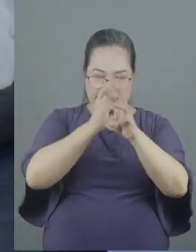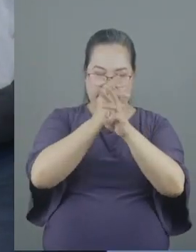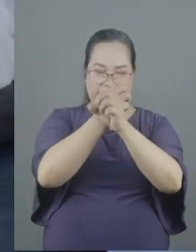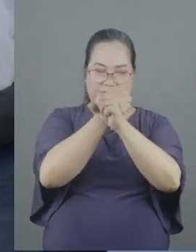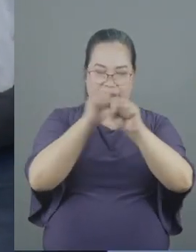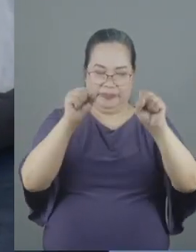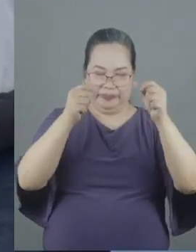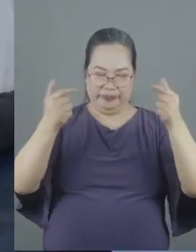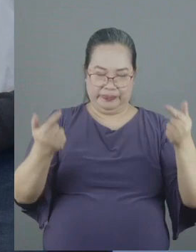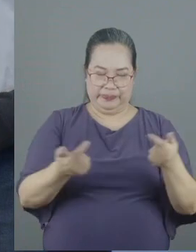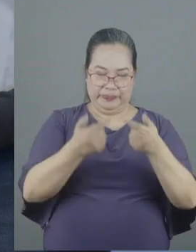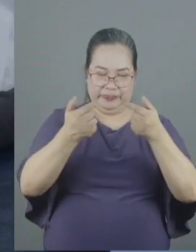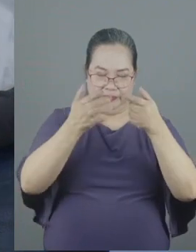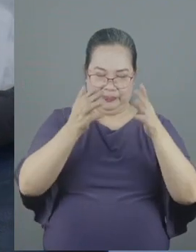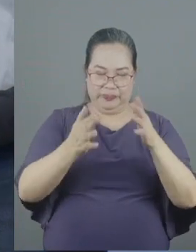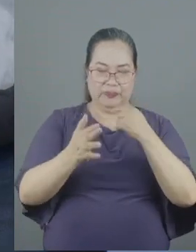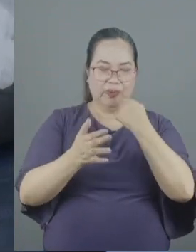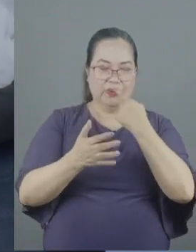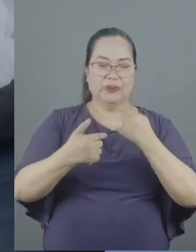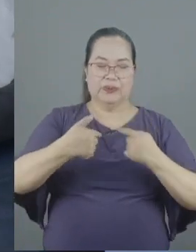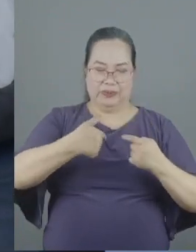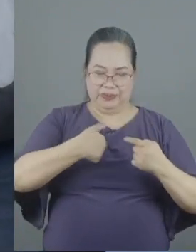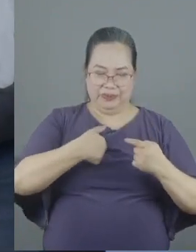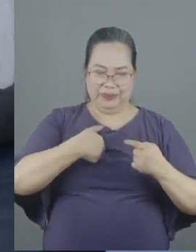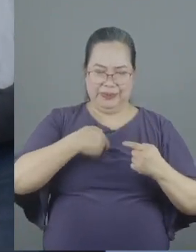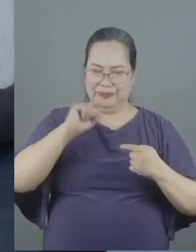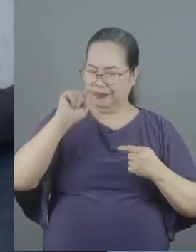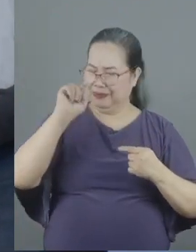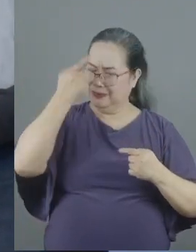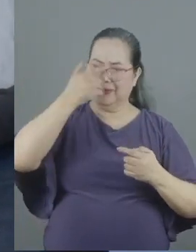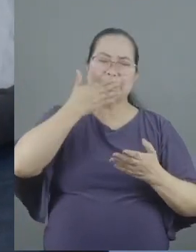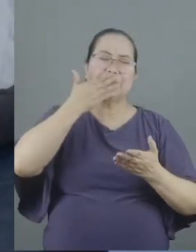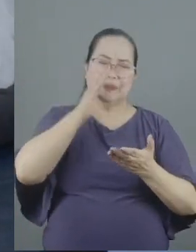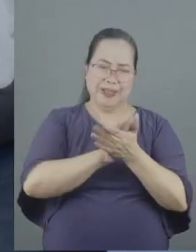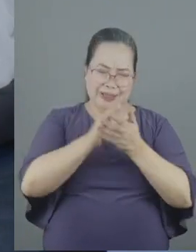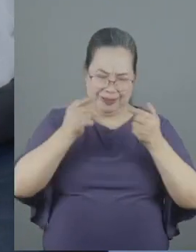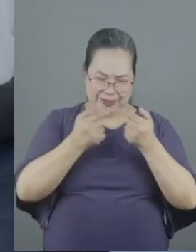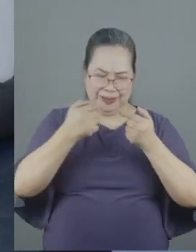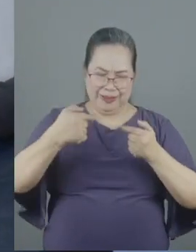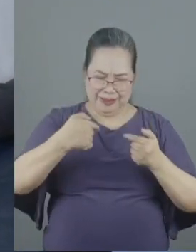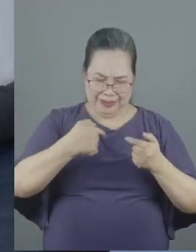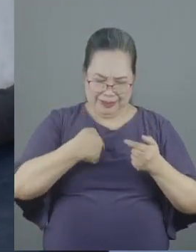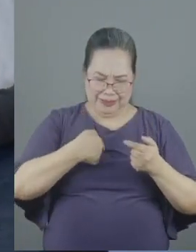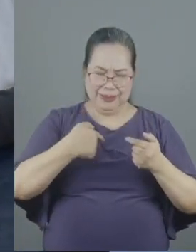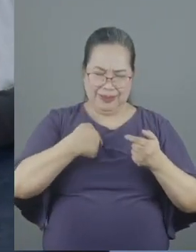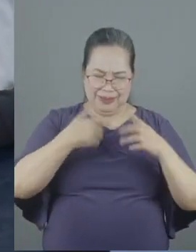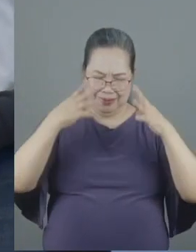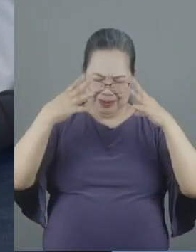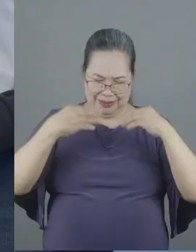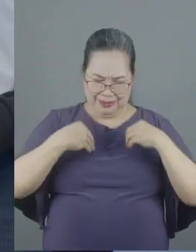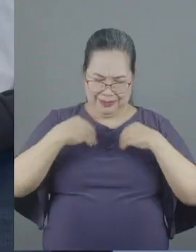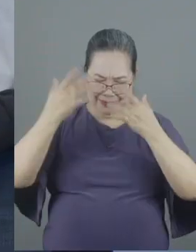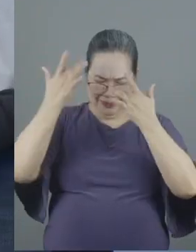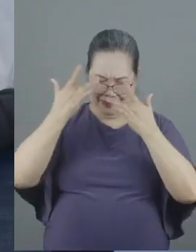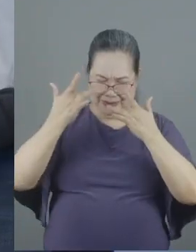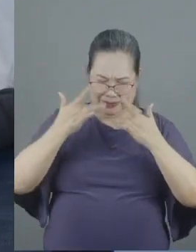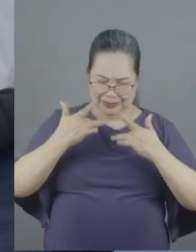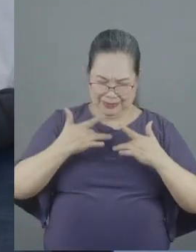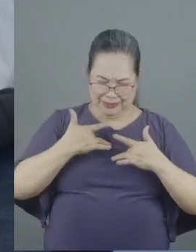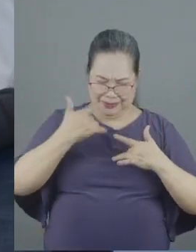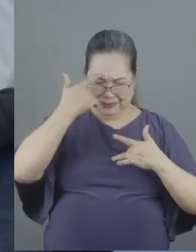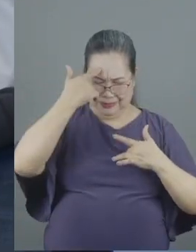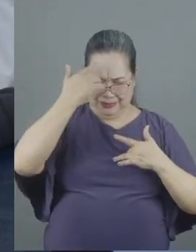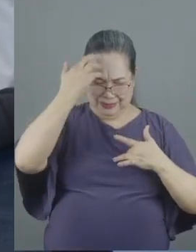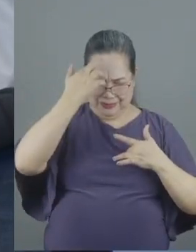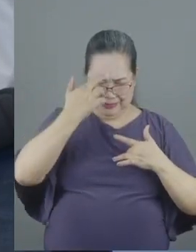sinners of whom I am the foremost but I receive mercy for this reason